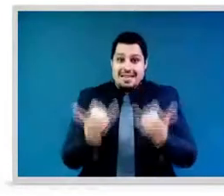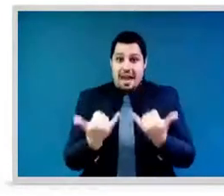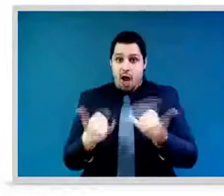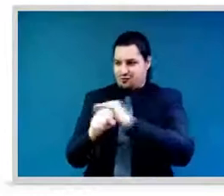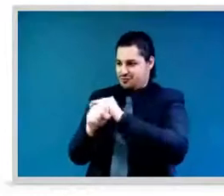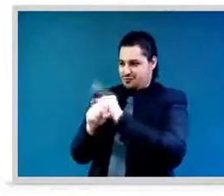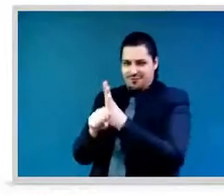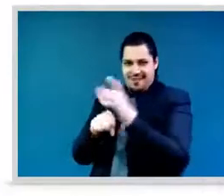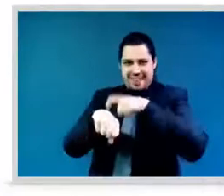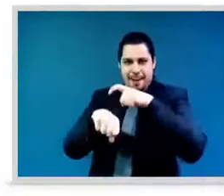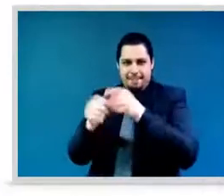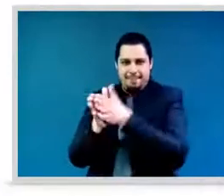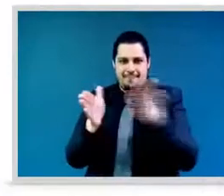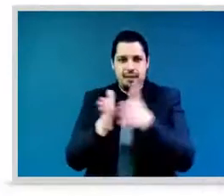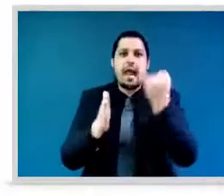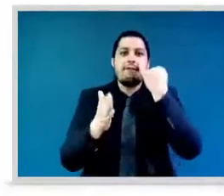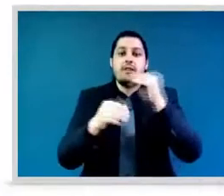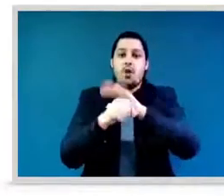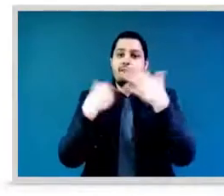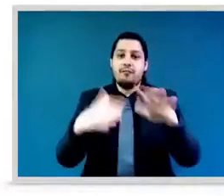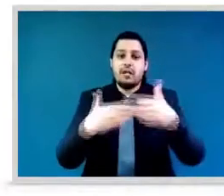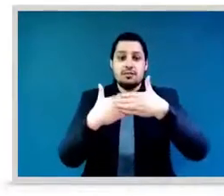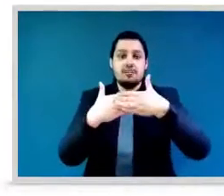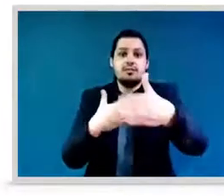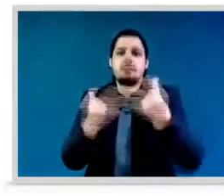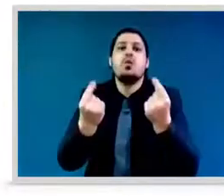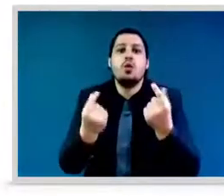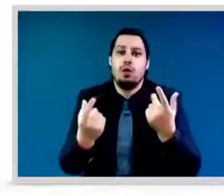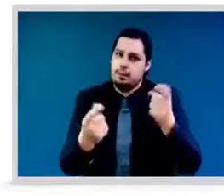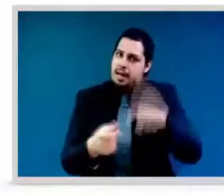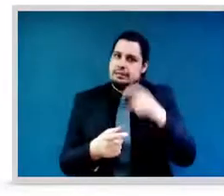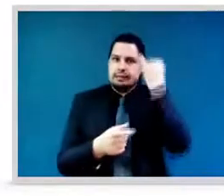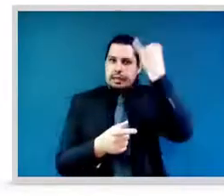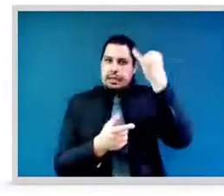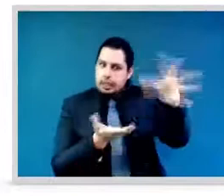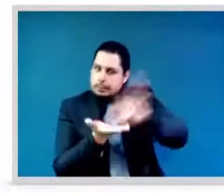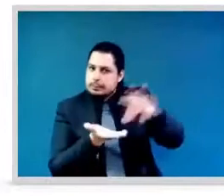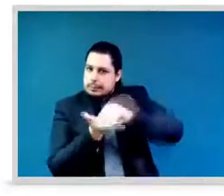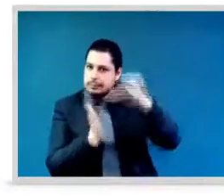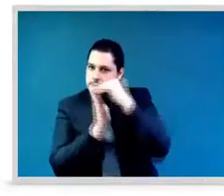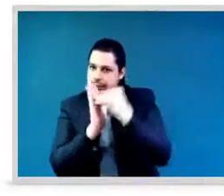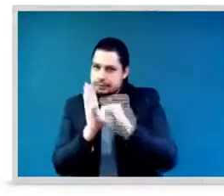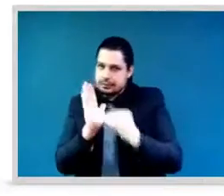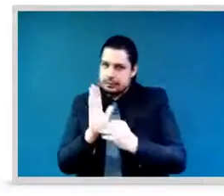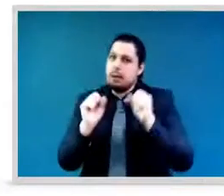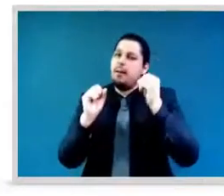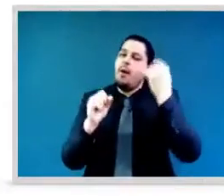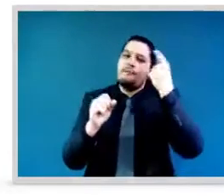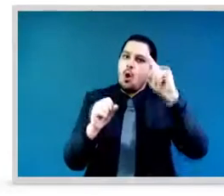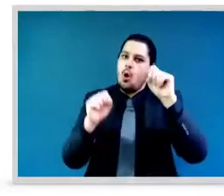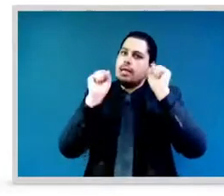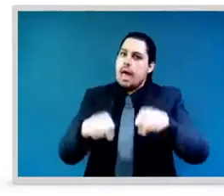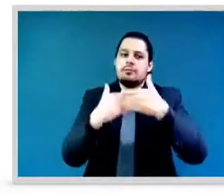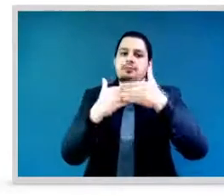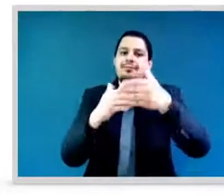resources. I think it is going to be a key battle for the gender equality agenda. So more than ever, we have to